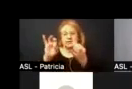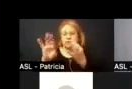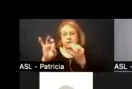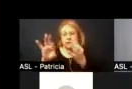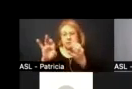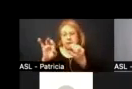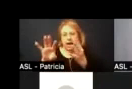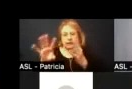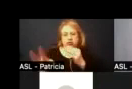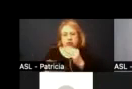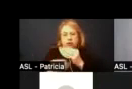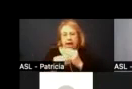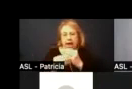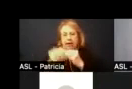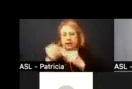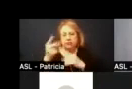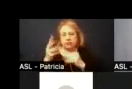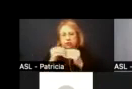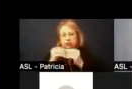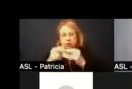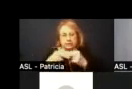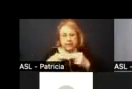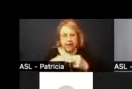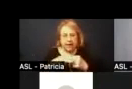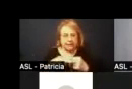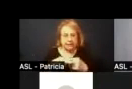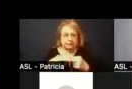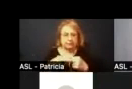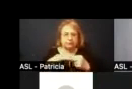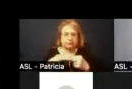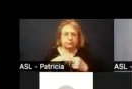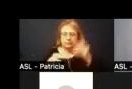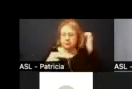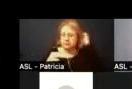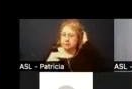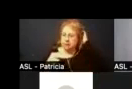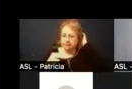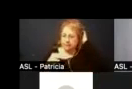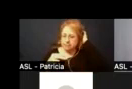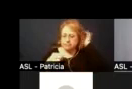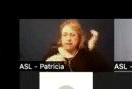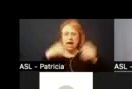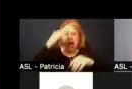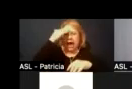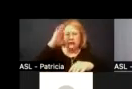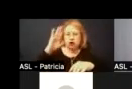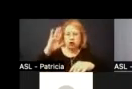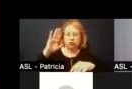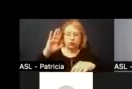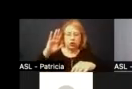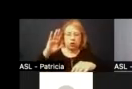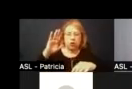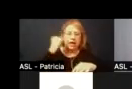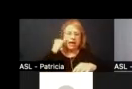add um a couple more slides here which i don't know yet if it's posted in the version of this